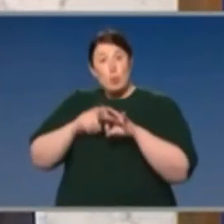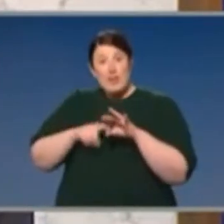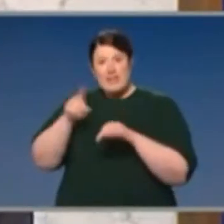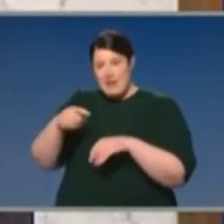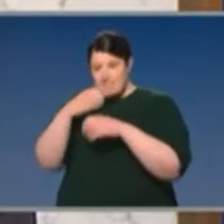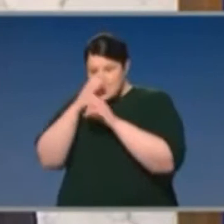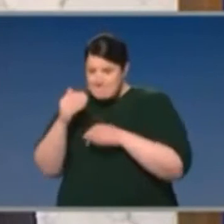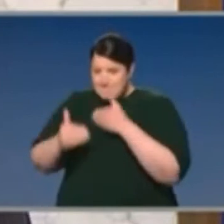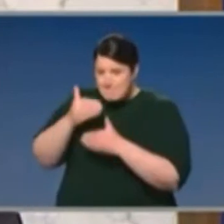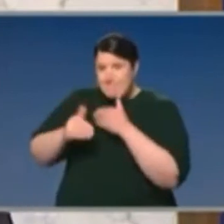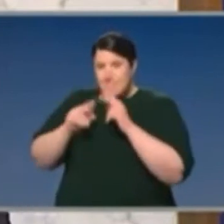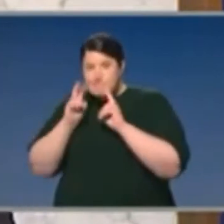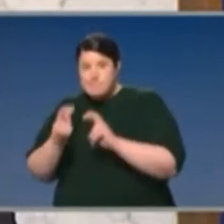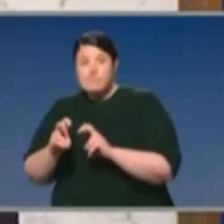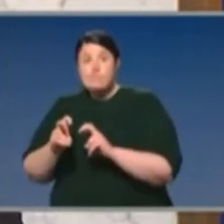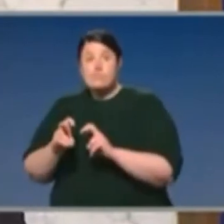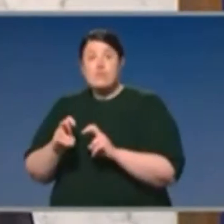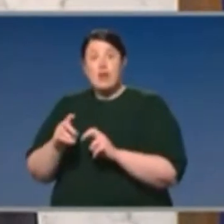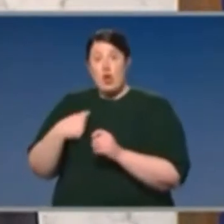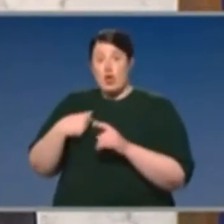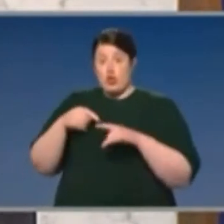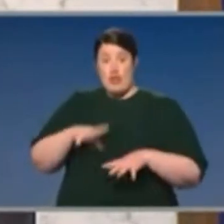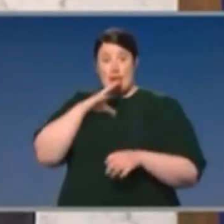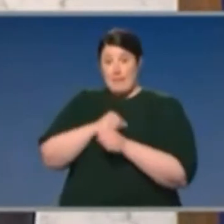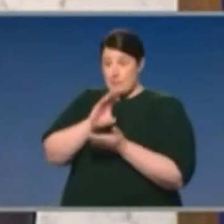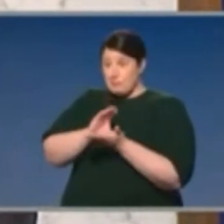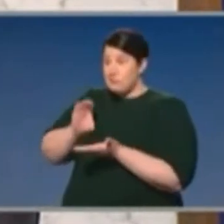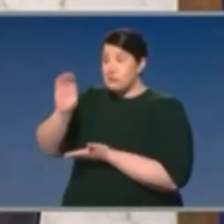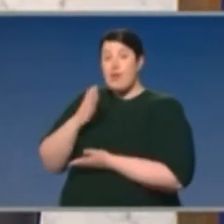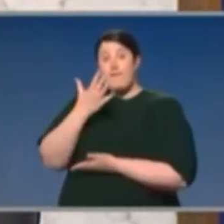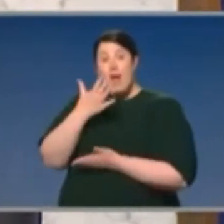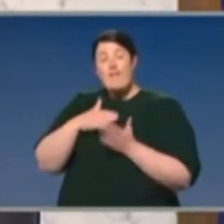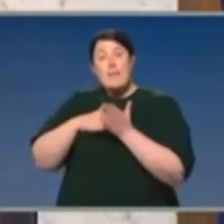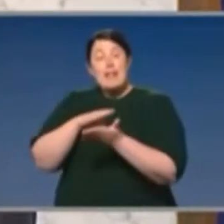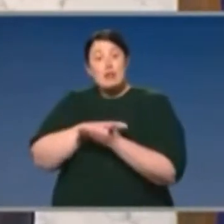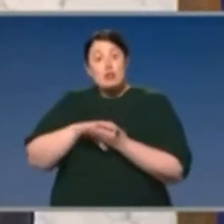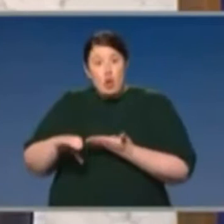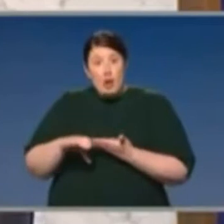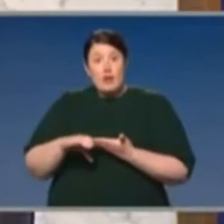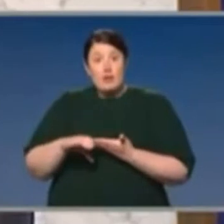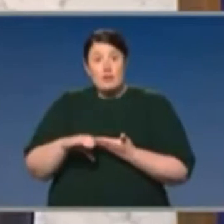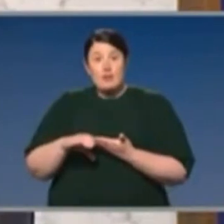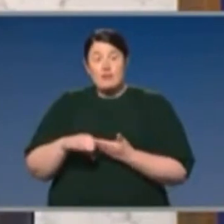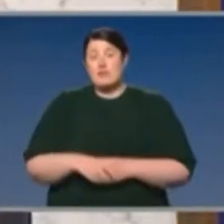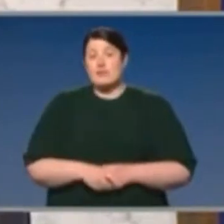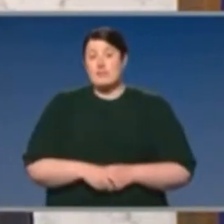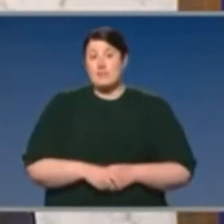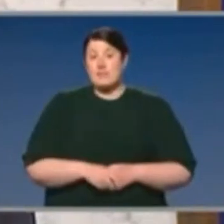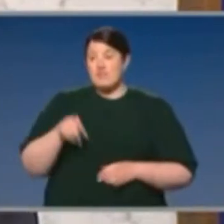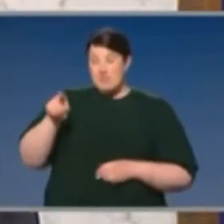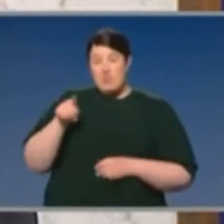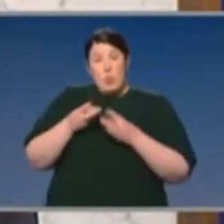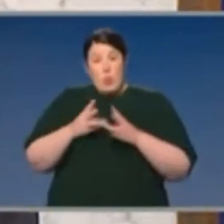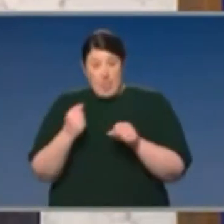developed in partnership with CSL and for which Australia has already funded $5 million. This is a recombinant protein